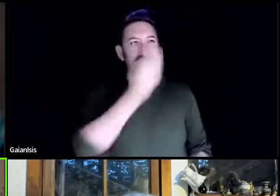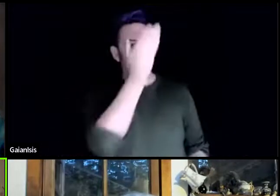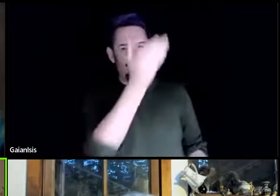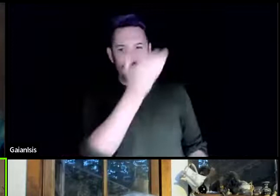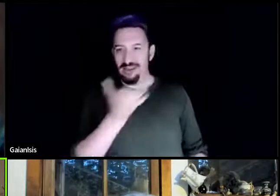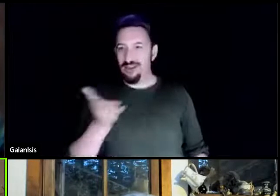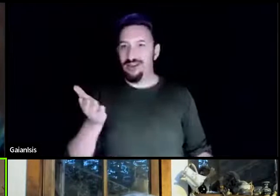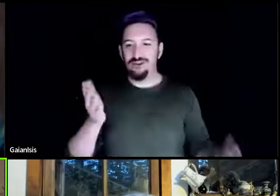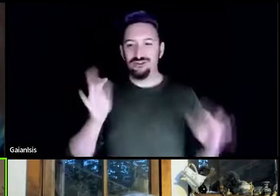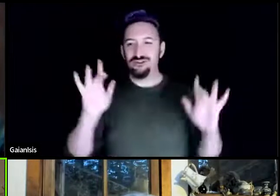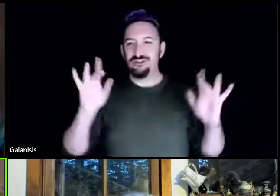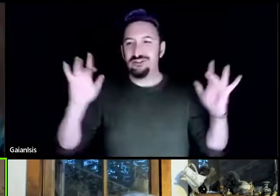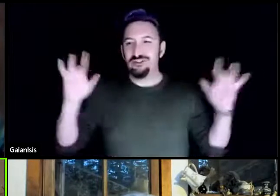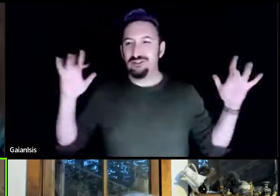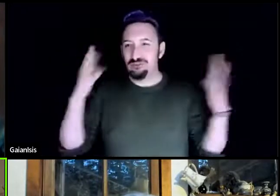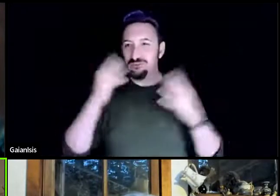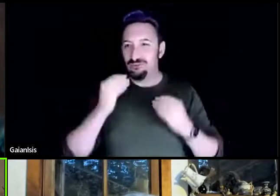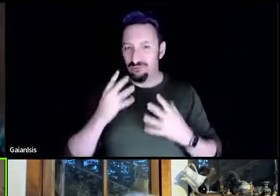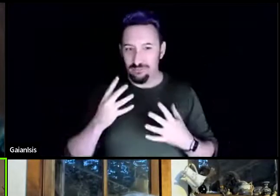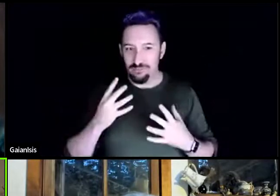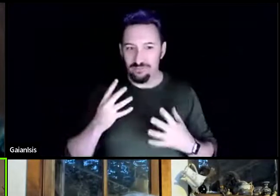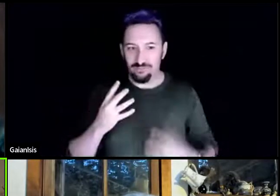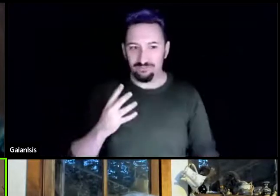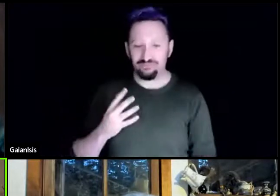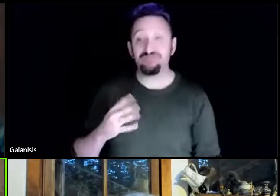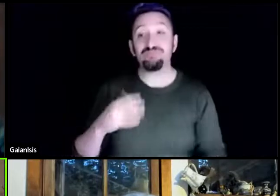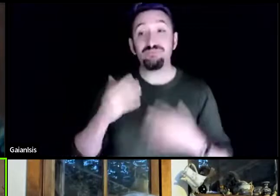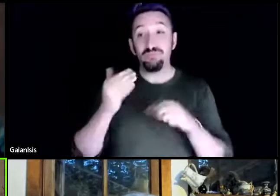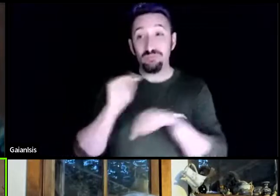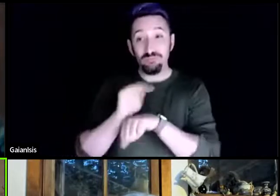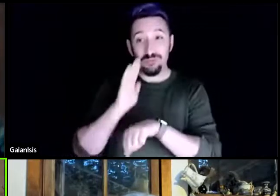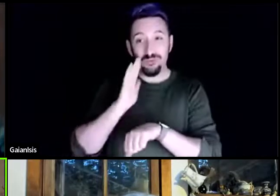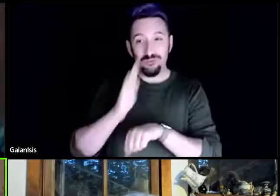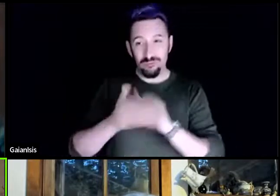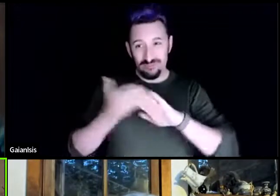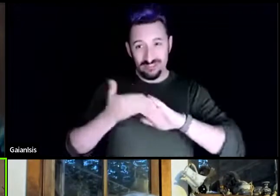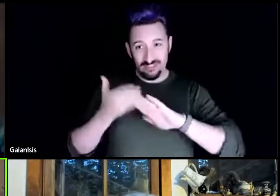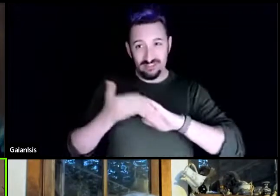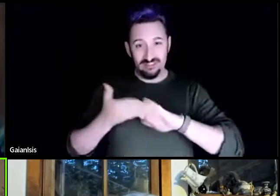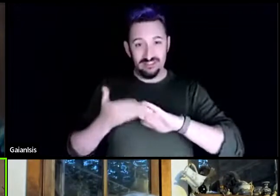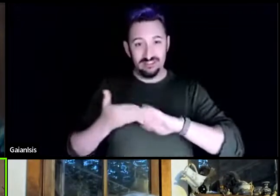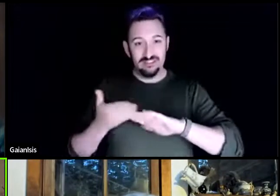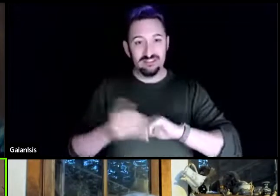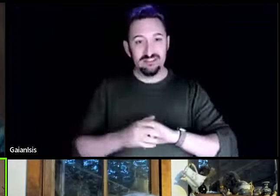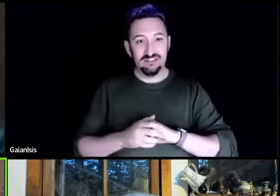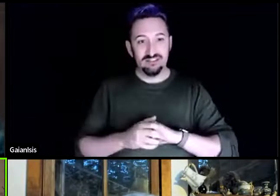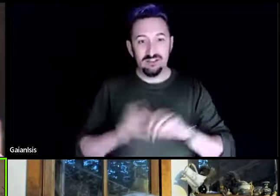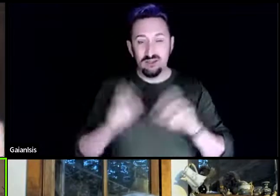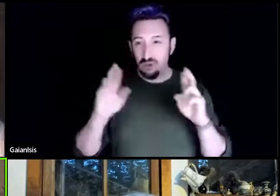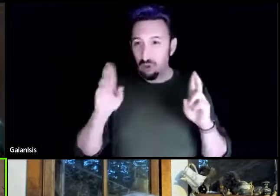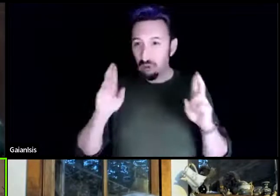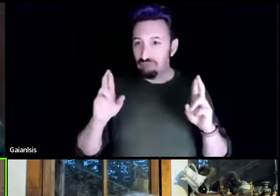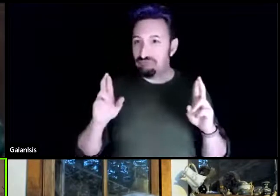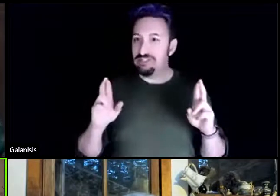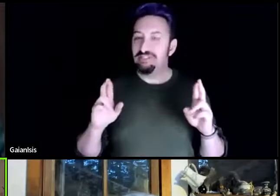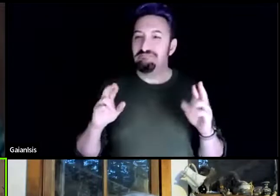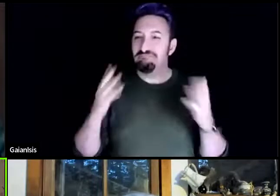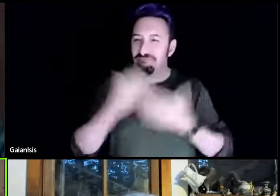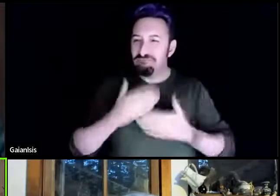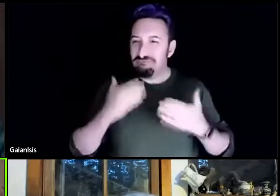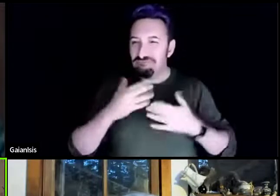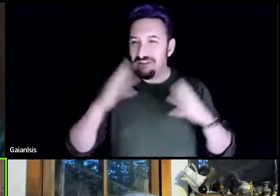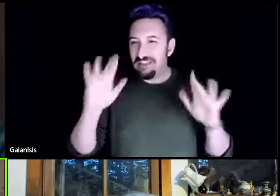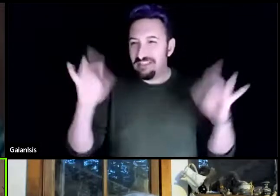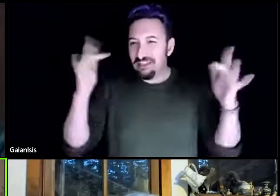I will be facilitating tonight in hopefully some light-handed ways, but I'm